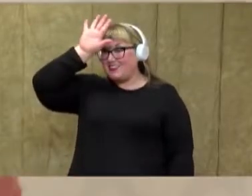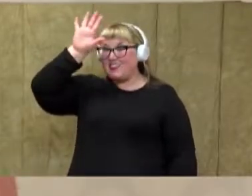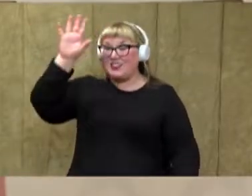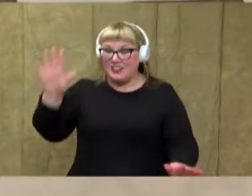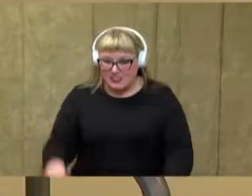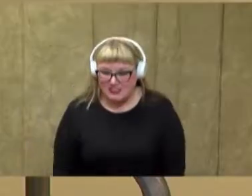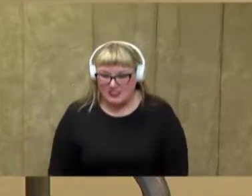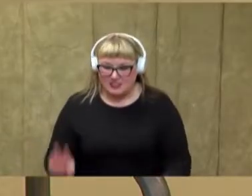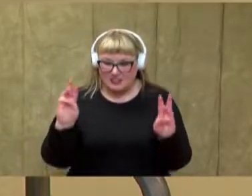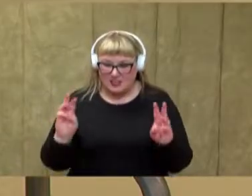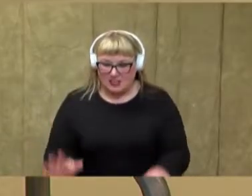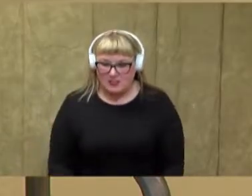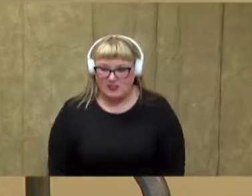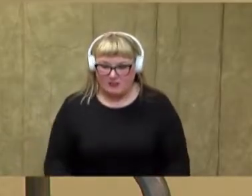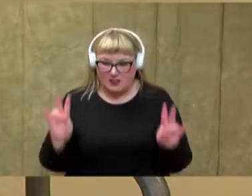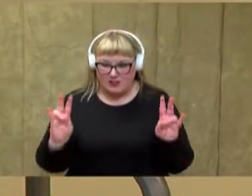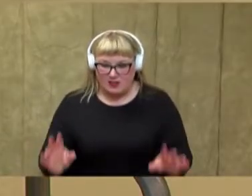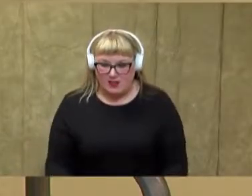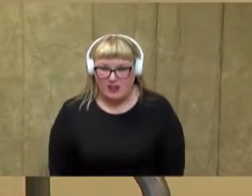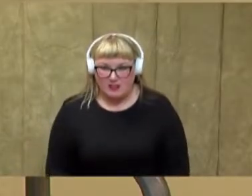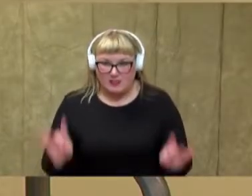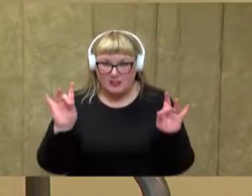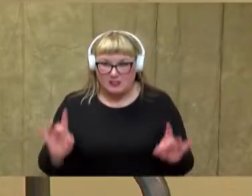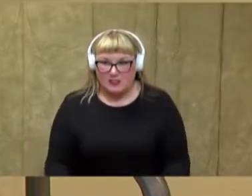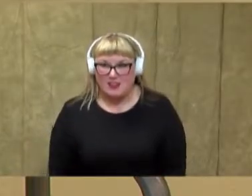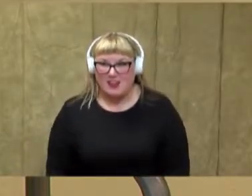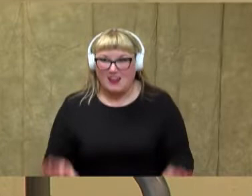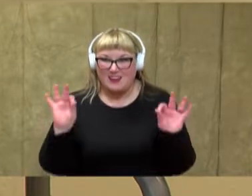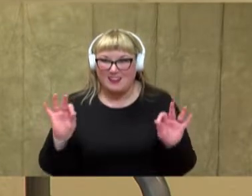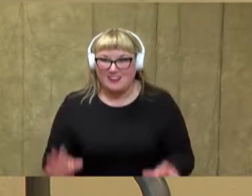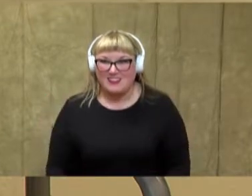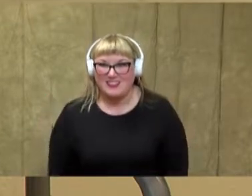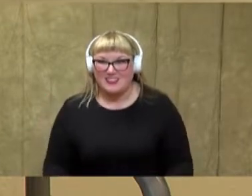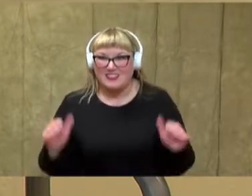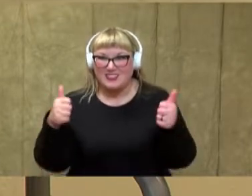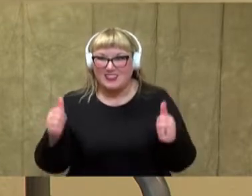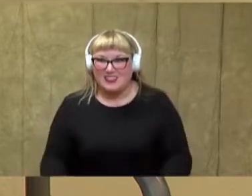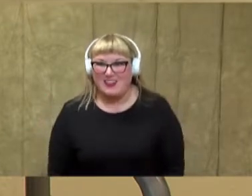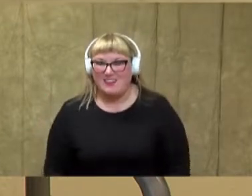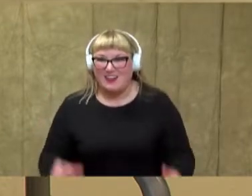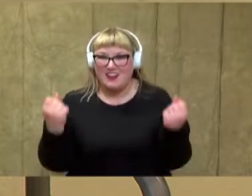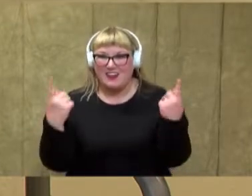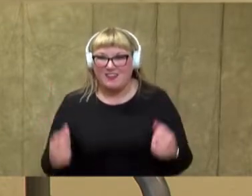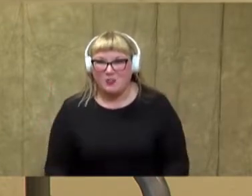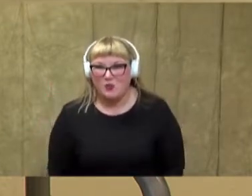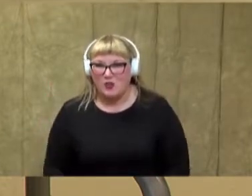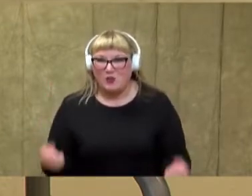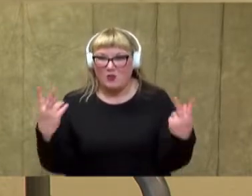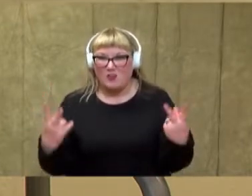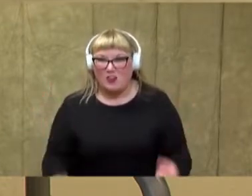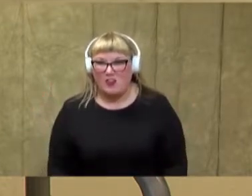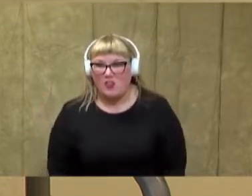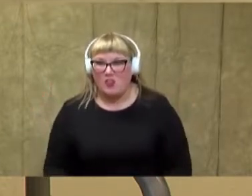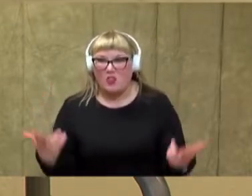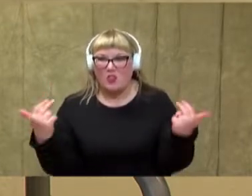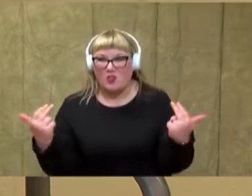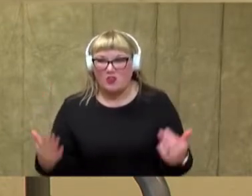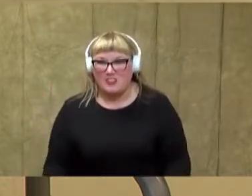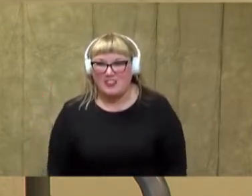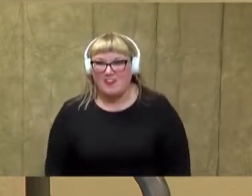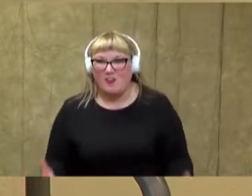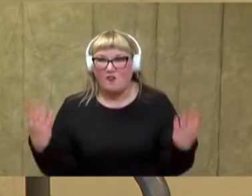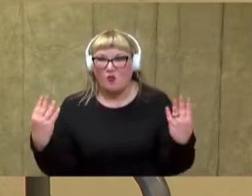Five, six, seven, eight, nine, 10, 11, 12, 13,